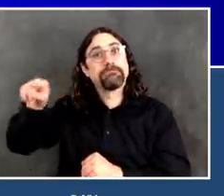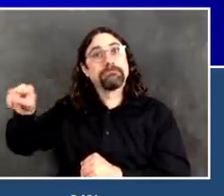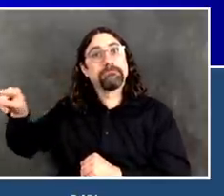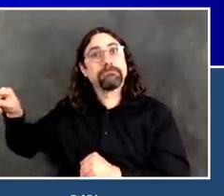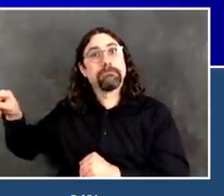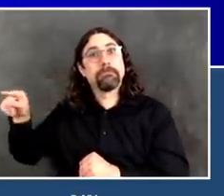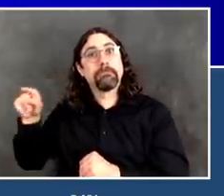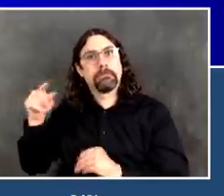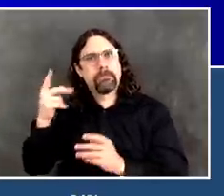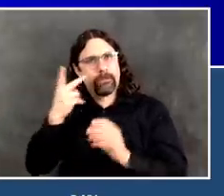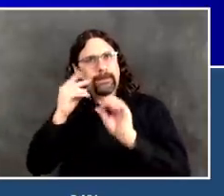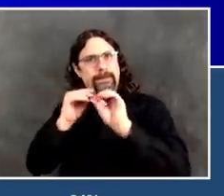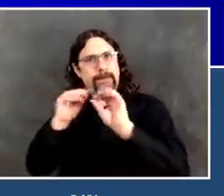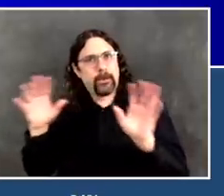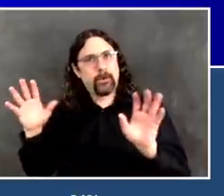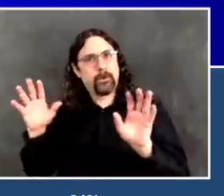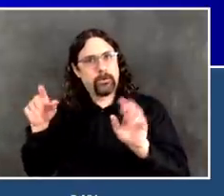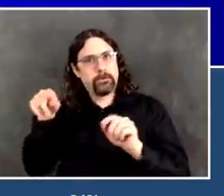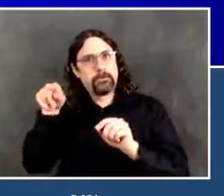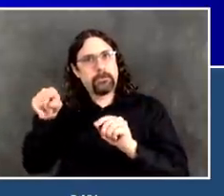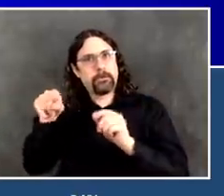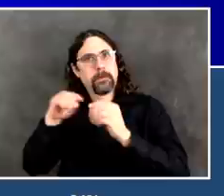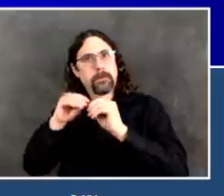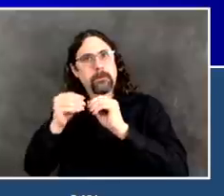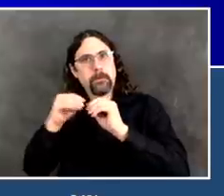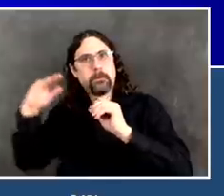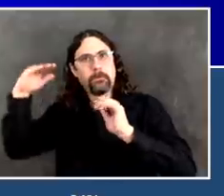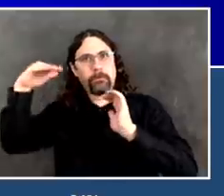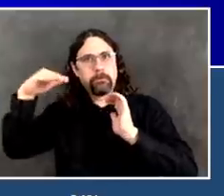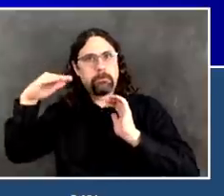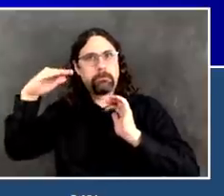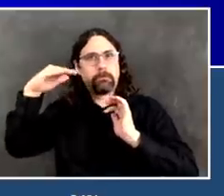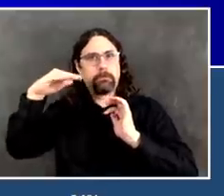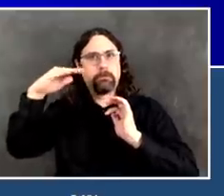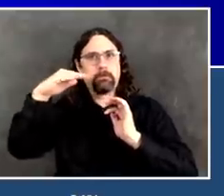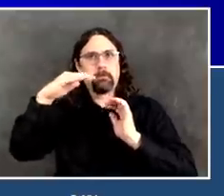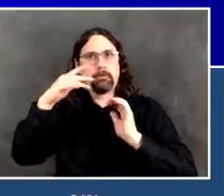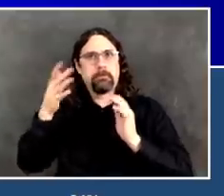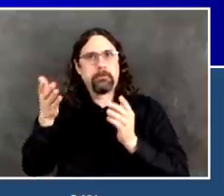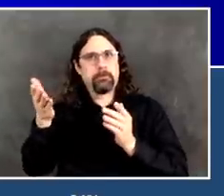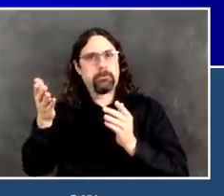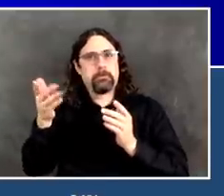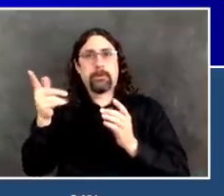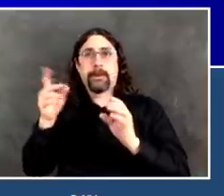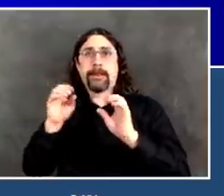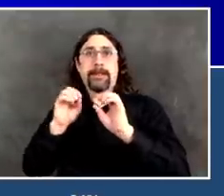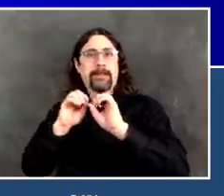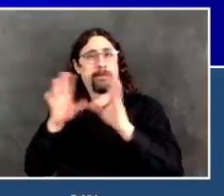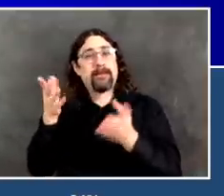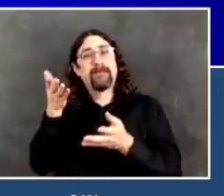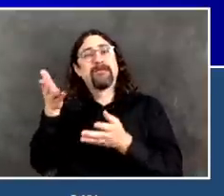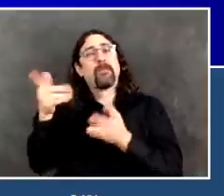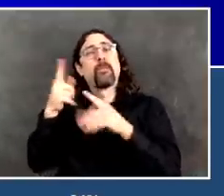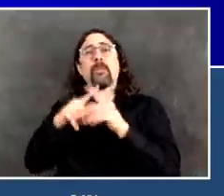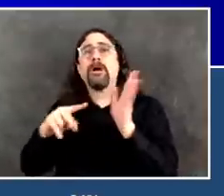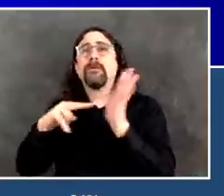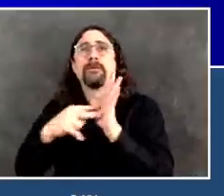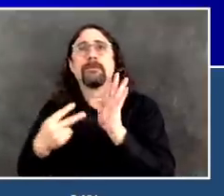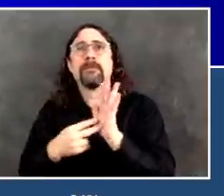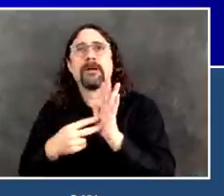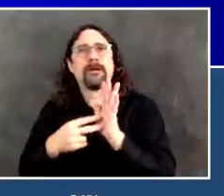These are telling us something. Yes, we're decelerating. That's a very good thing. But we need to finish the job.